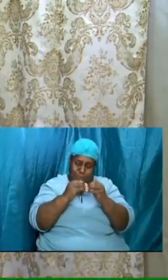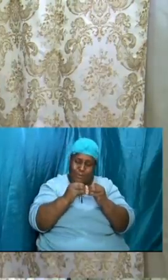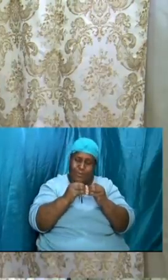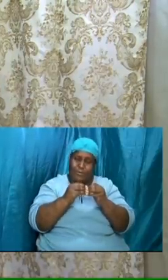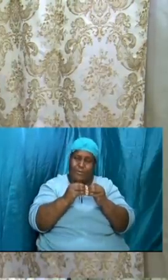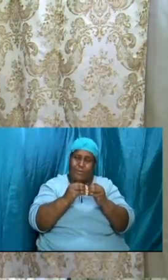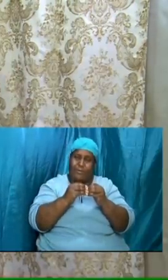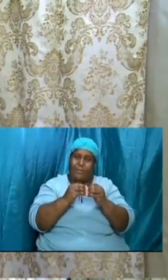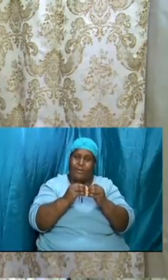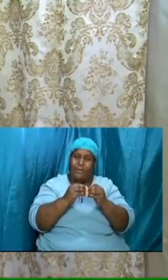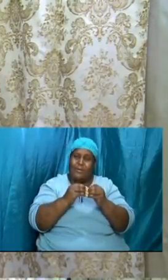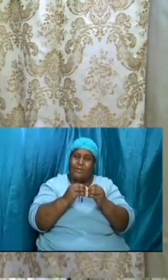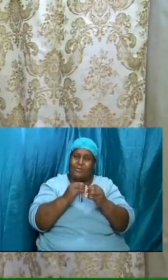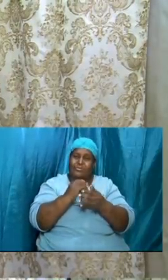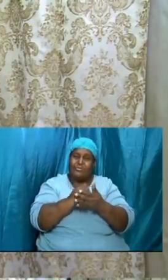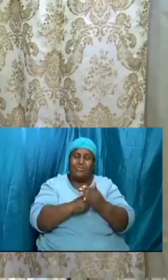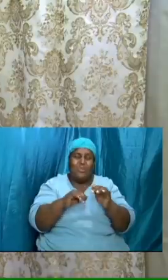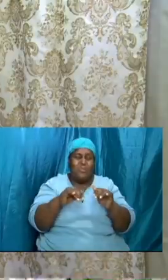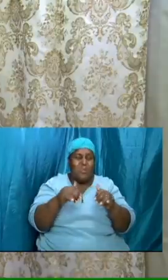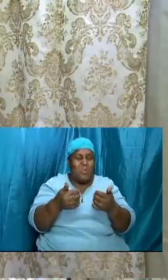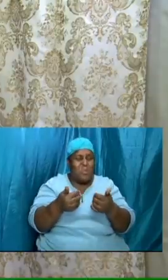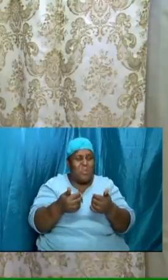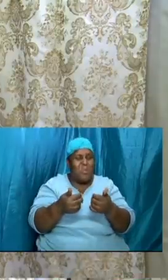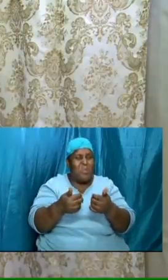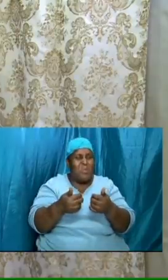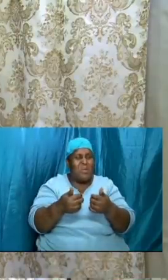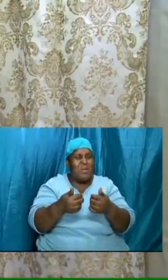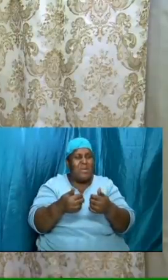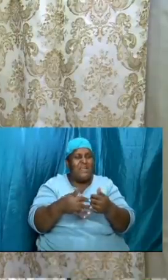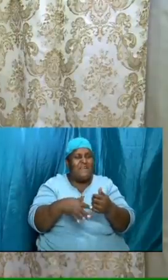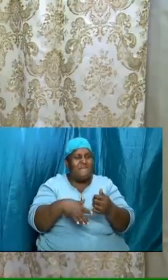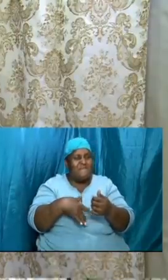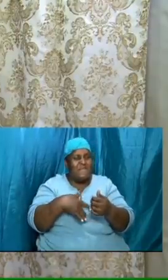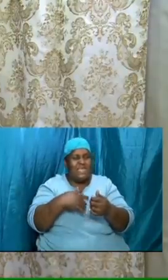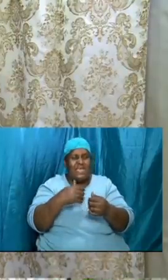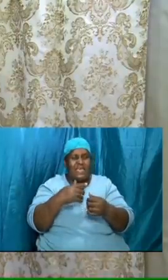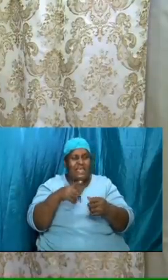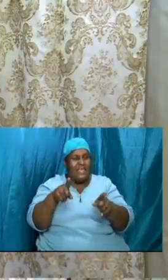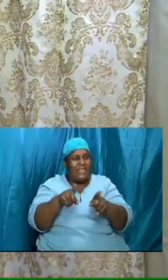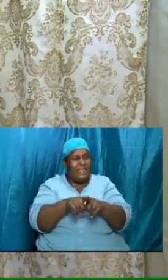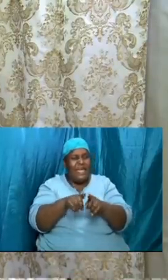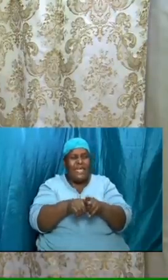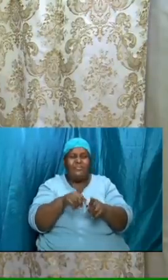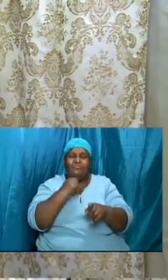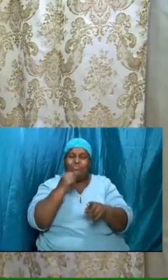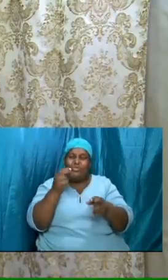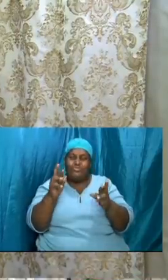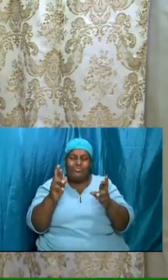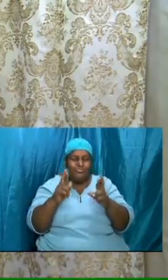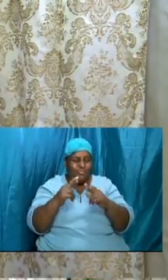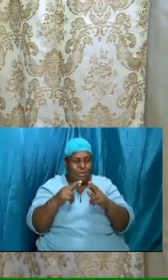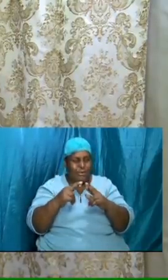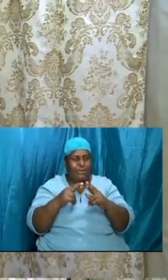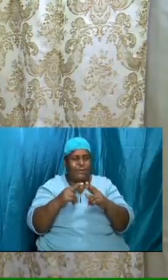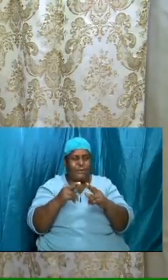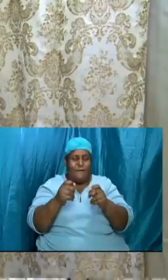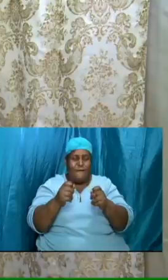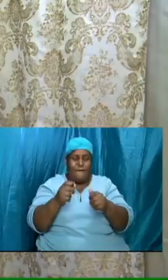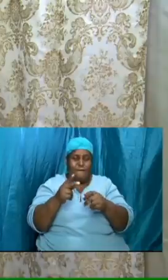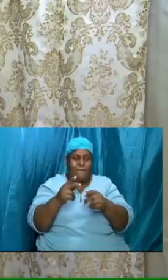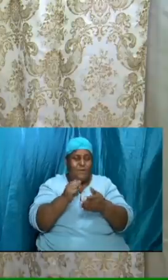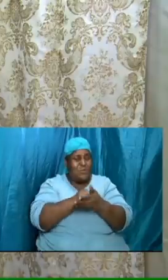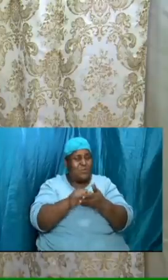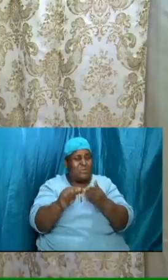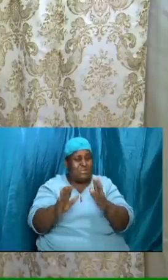they strike home a few saints have said to me sir if it is that